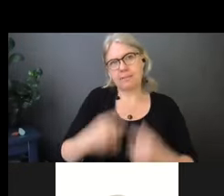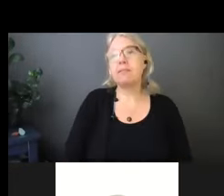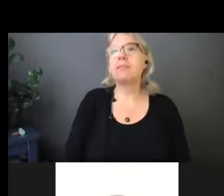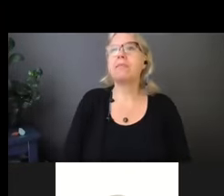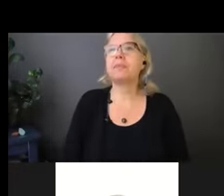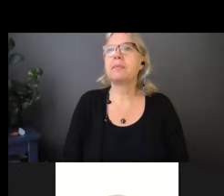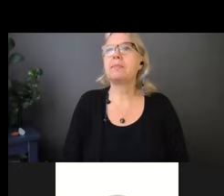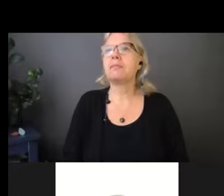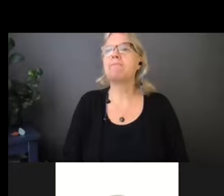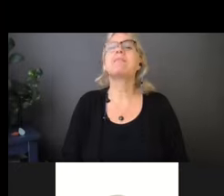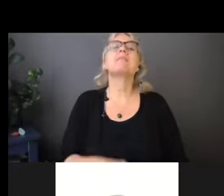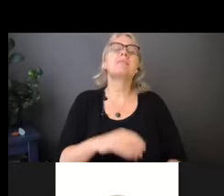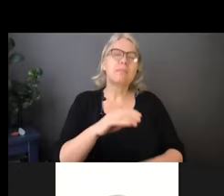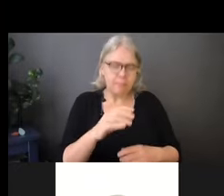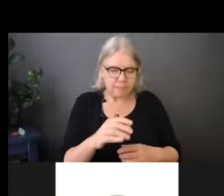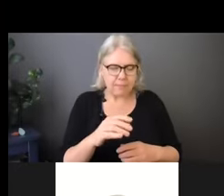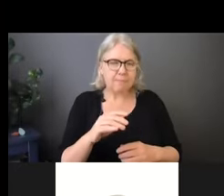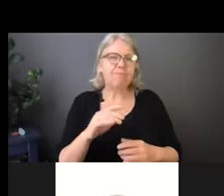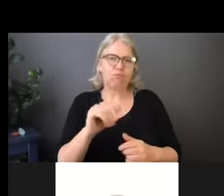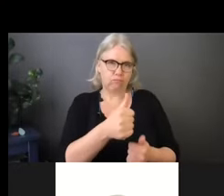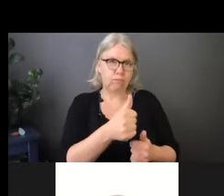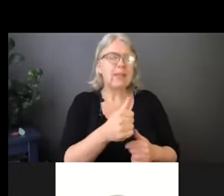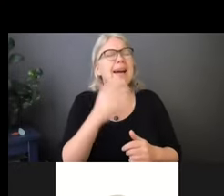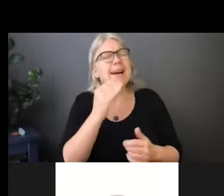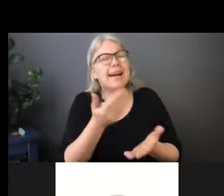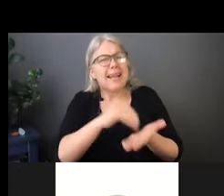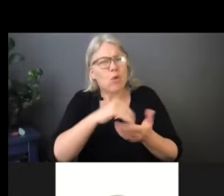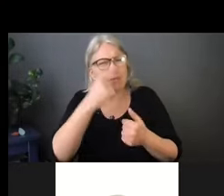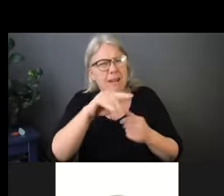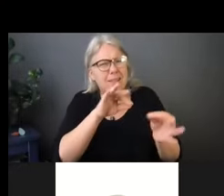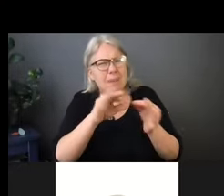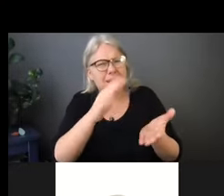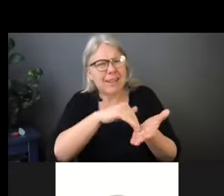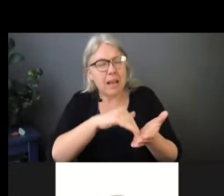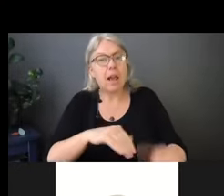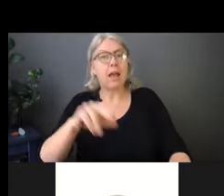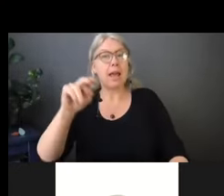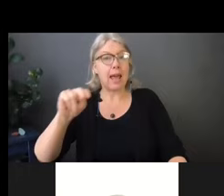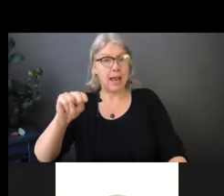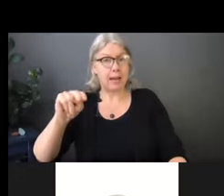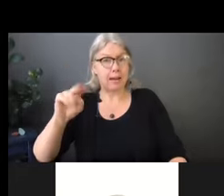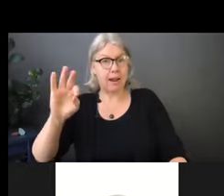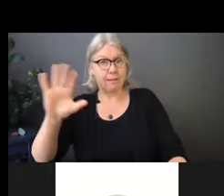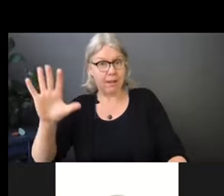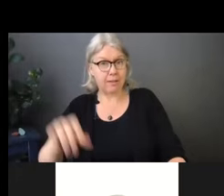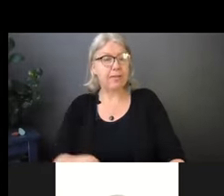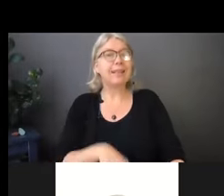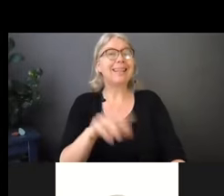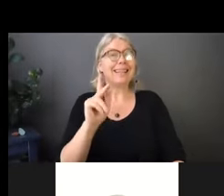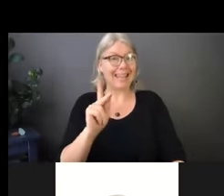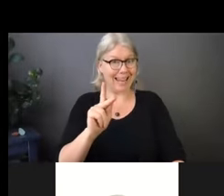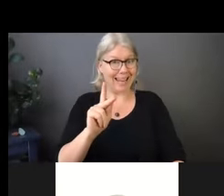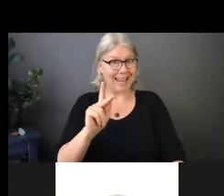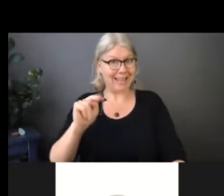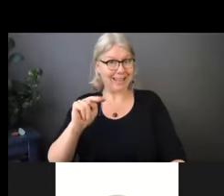-explain the difference between an N95 and a KN95? And if there's a type